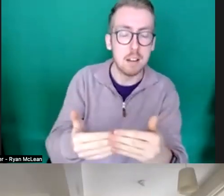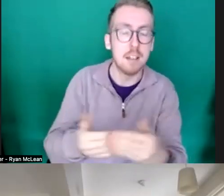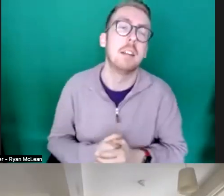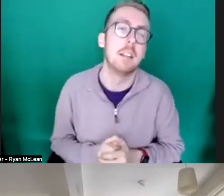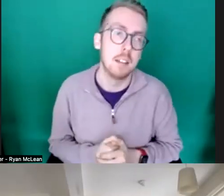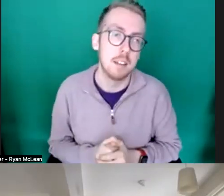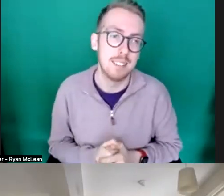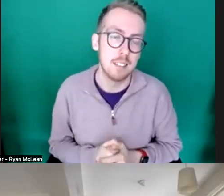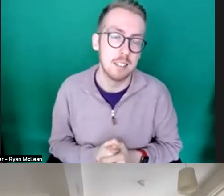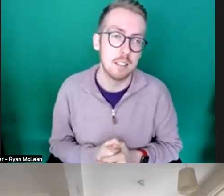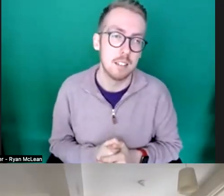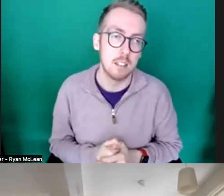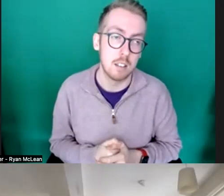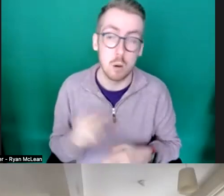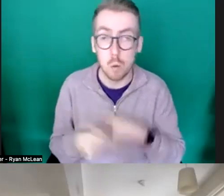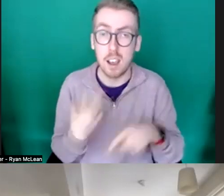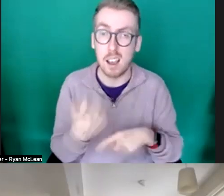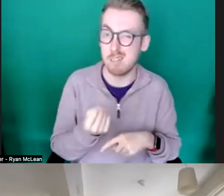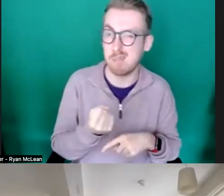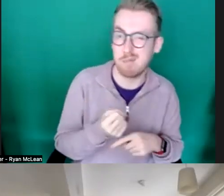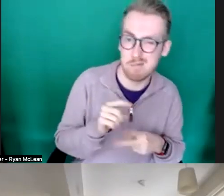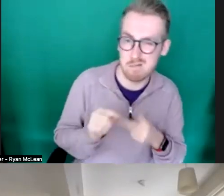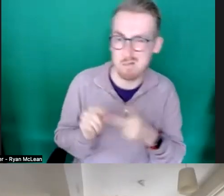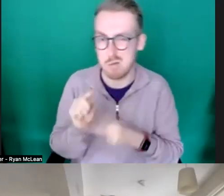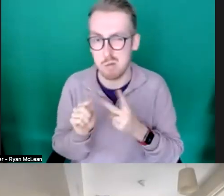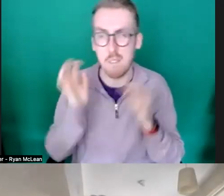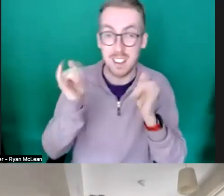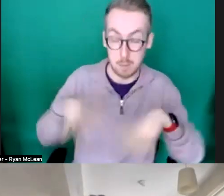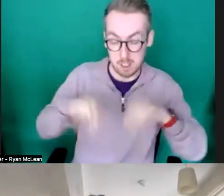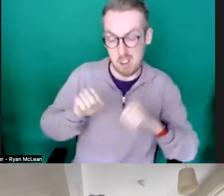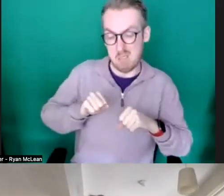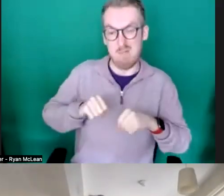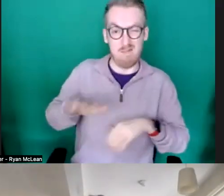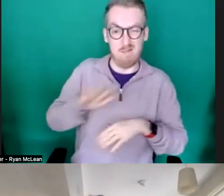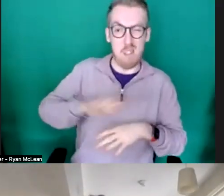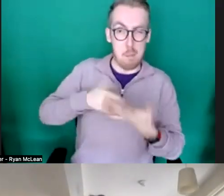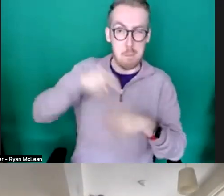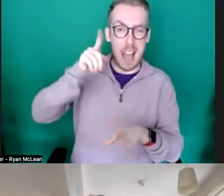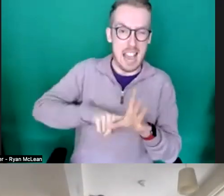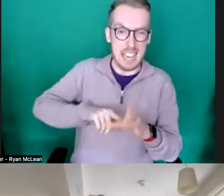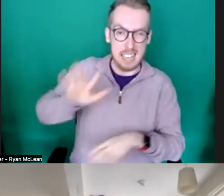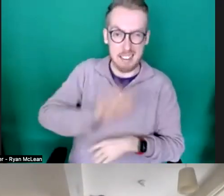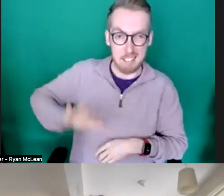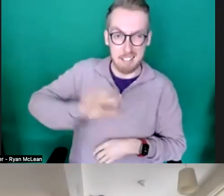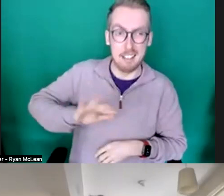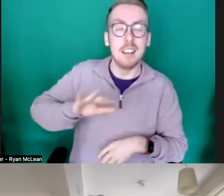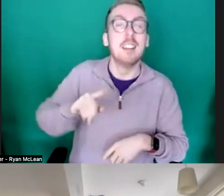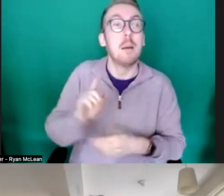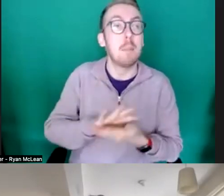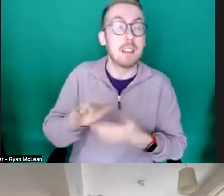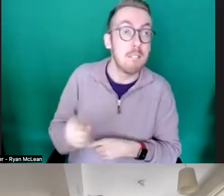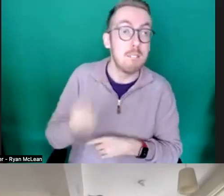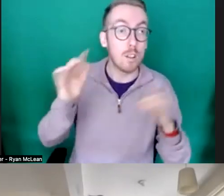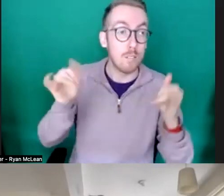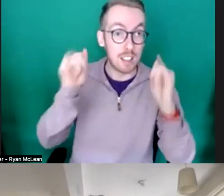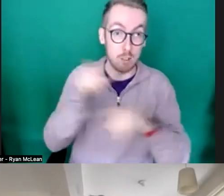because we have a couple of festivals that take place right at the start of that season it's often the case that the first festival you might be